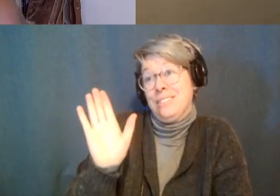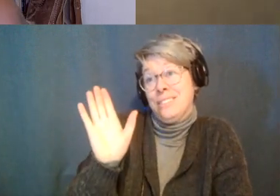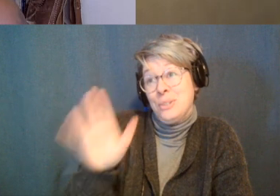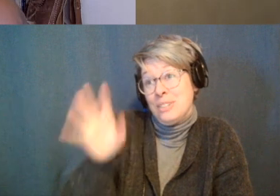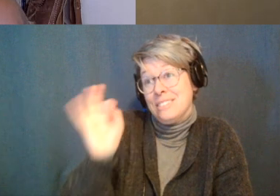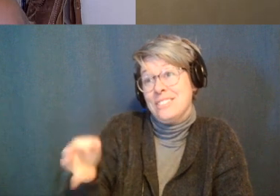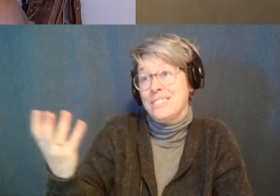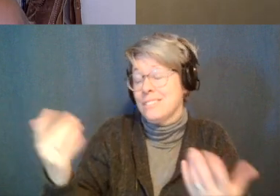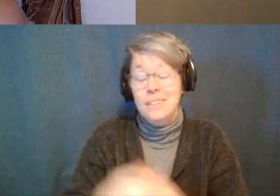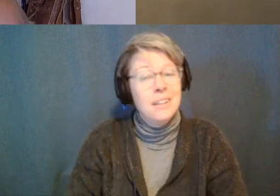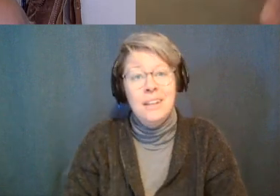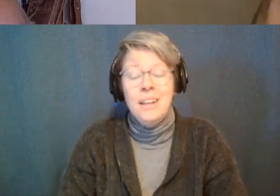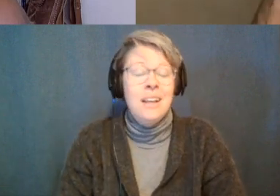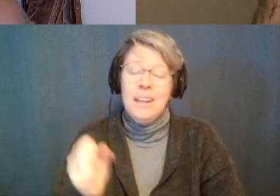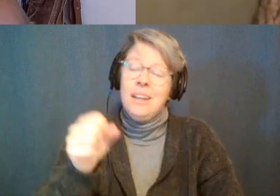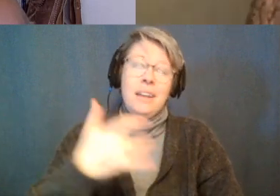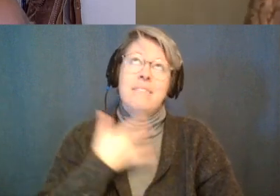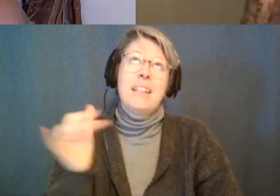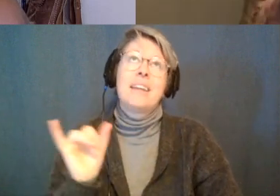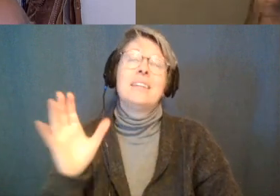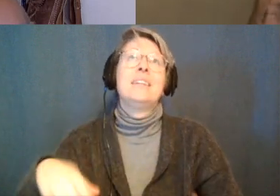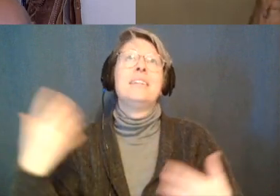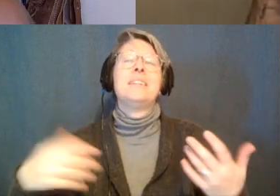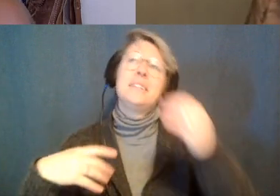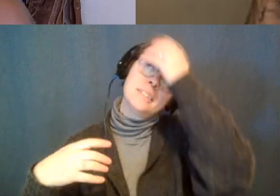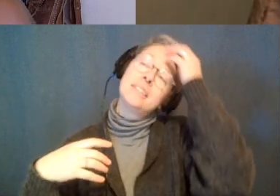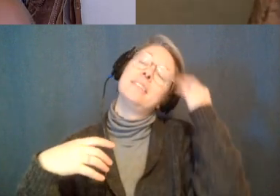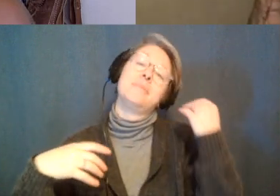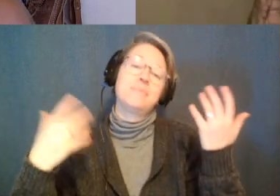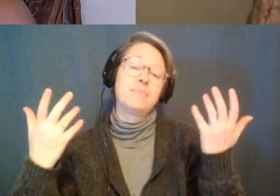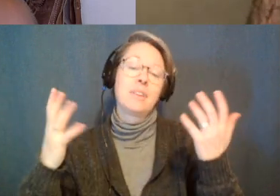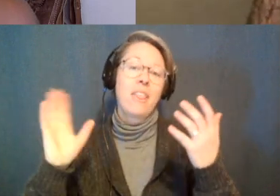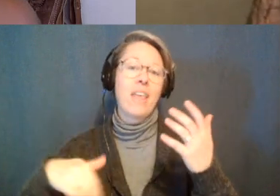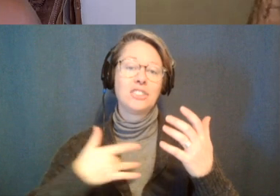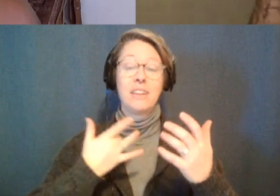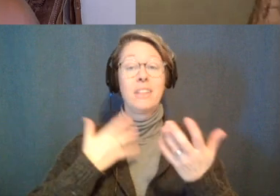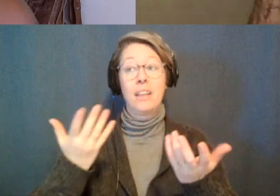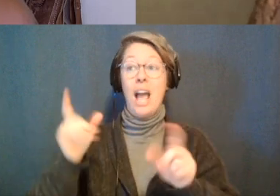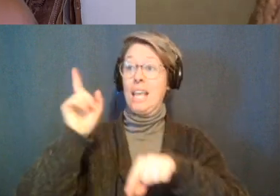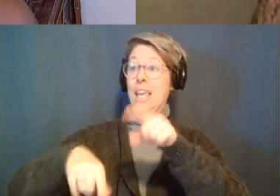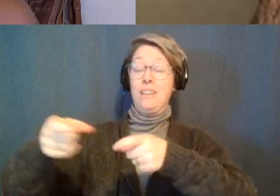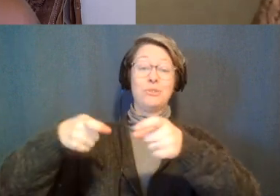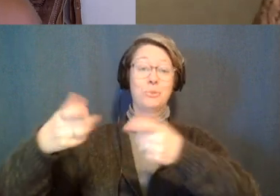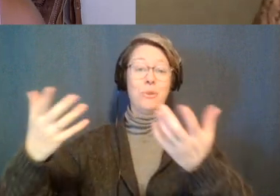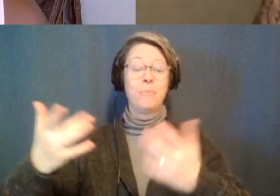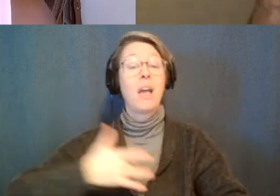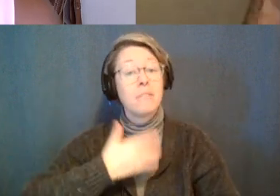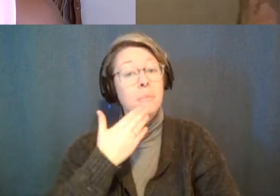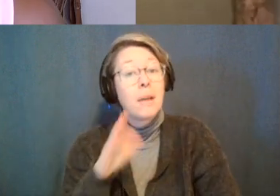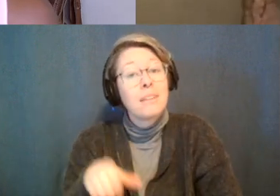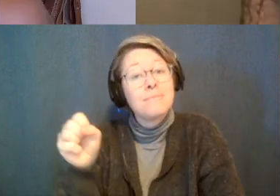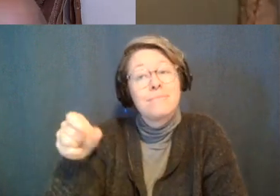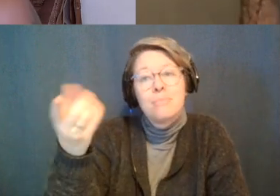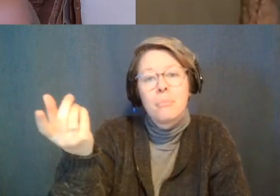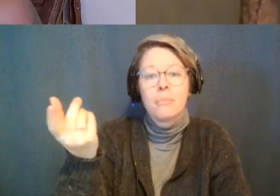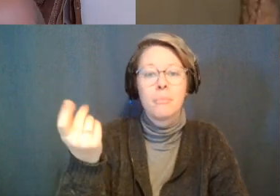i feel like it's just i don't know it really is out of control and i feel bad but like you're saying i can't i